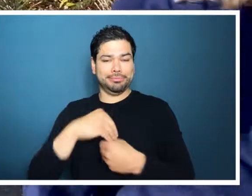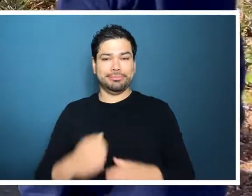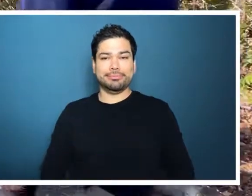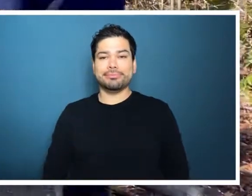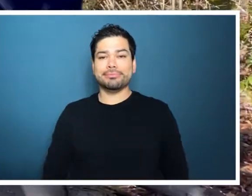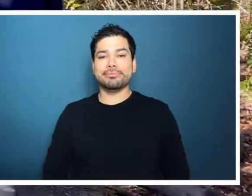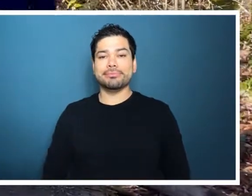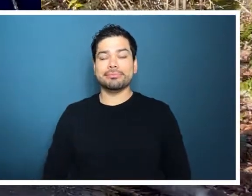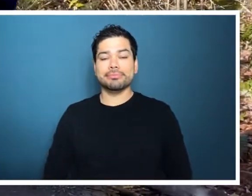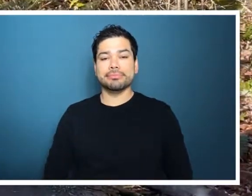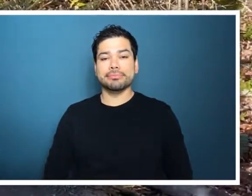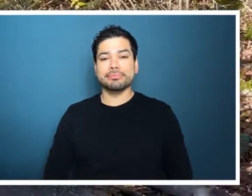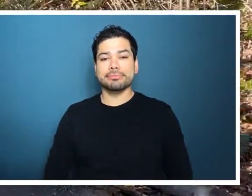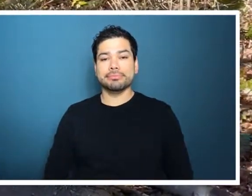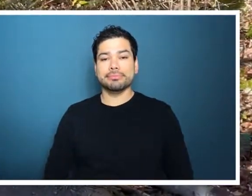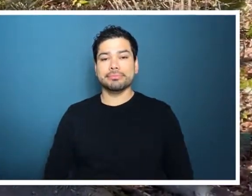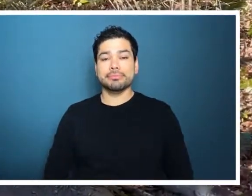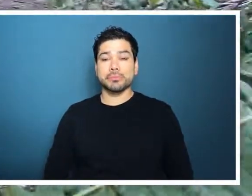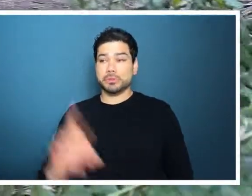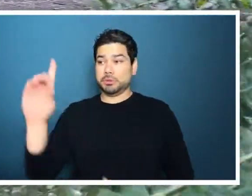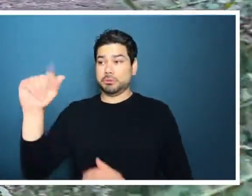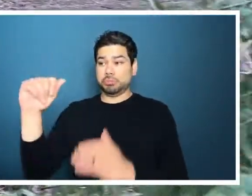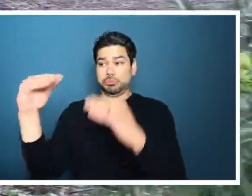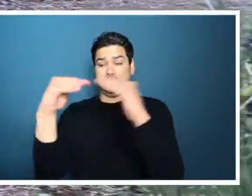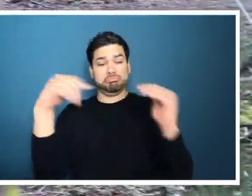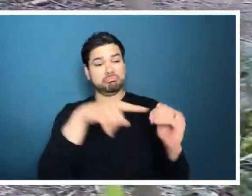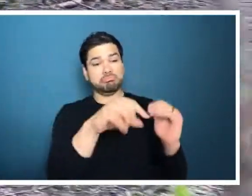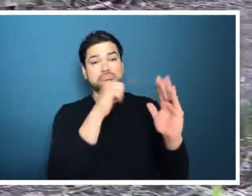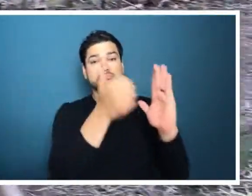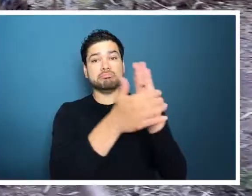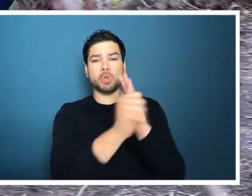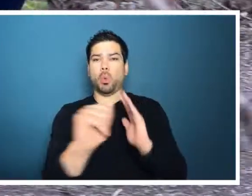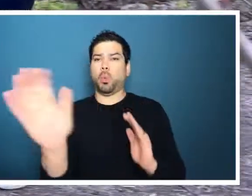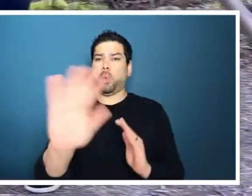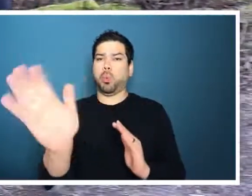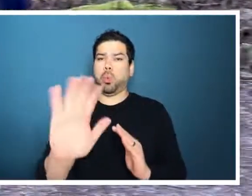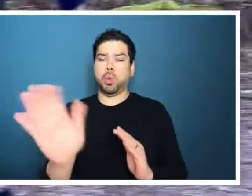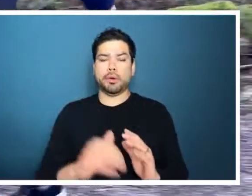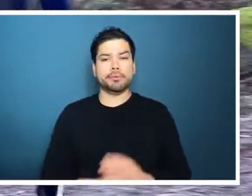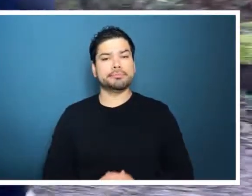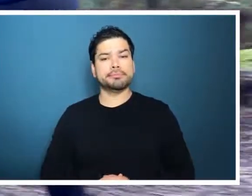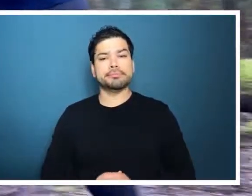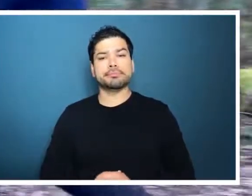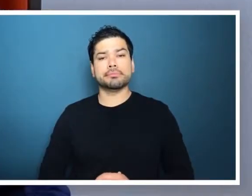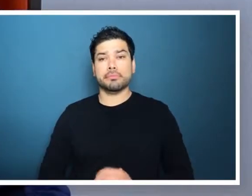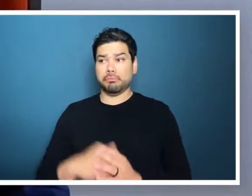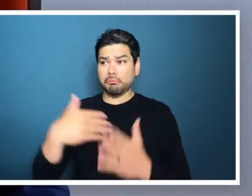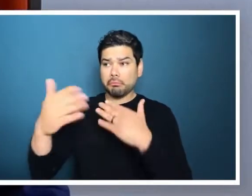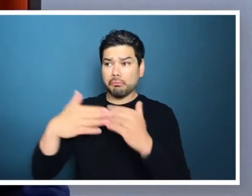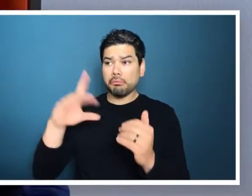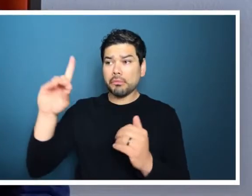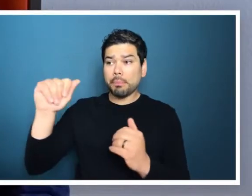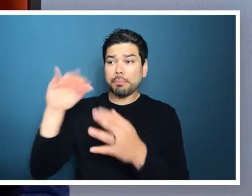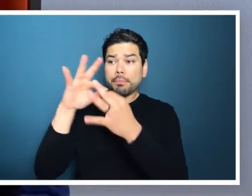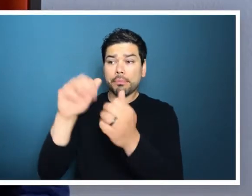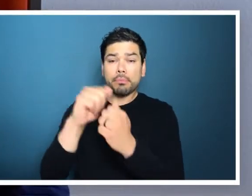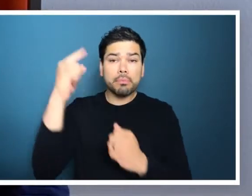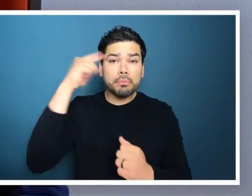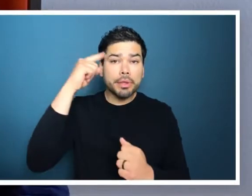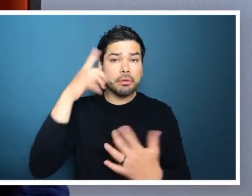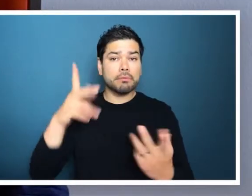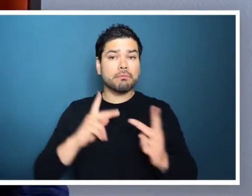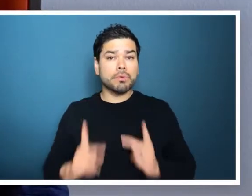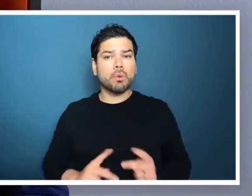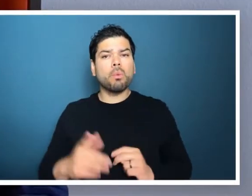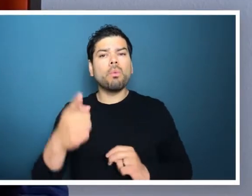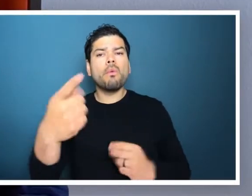Katie hikes down a trail through the forest. Disability isn't synonymous with being incapable. Whether the disability be